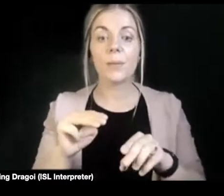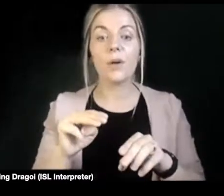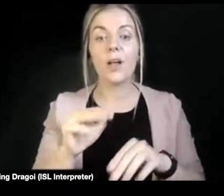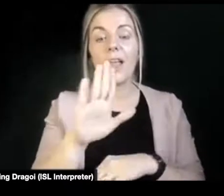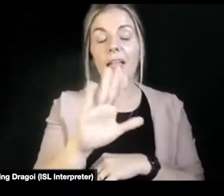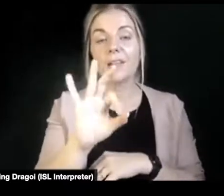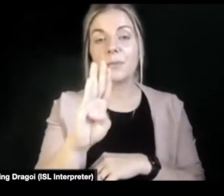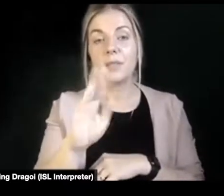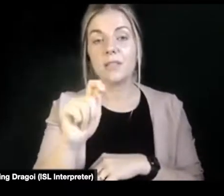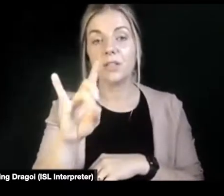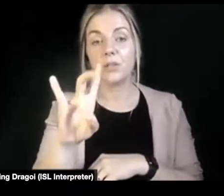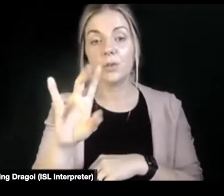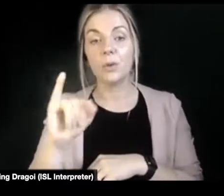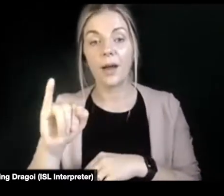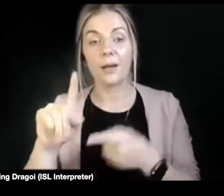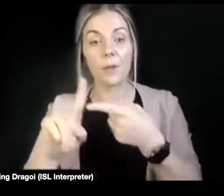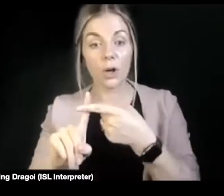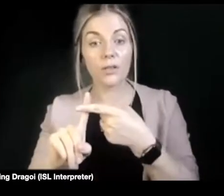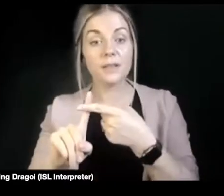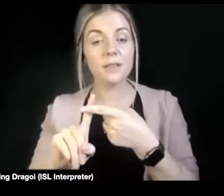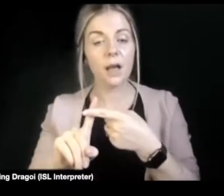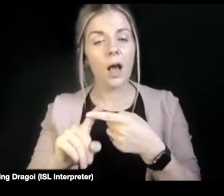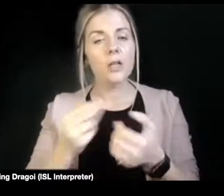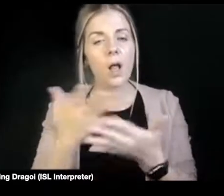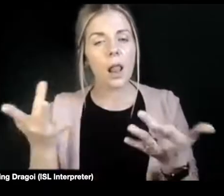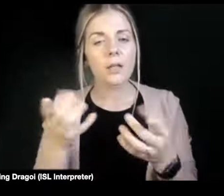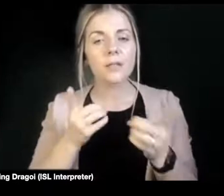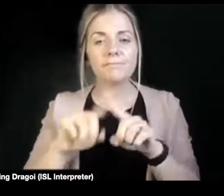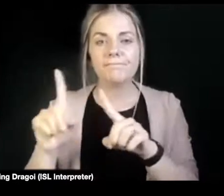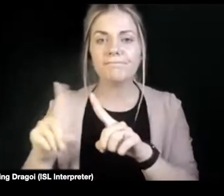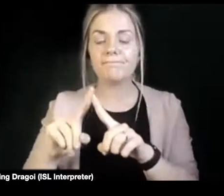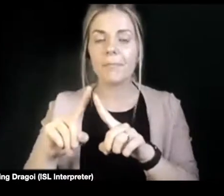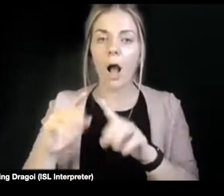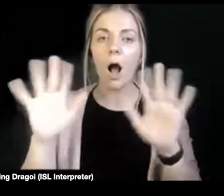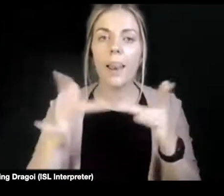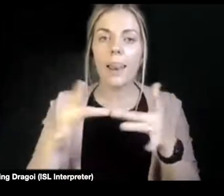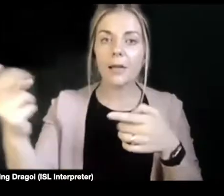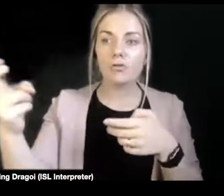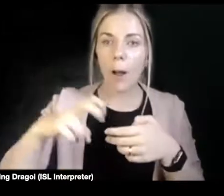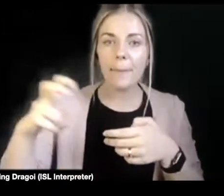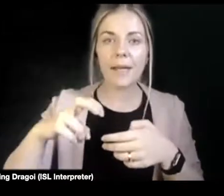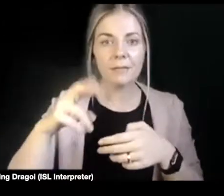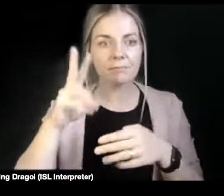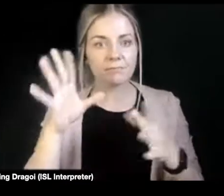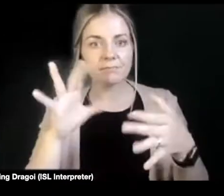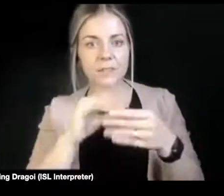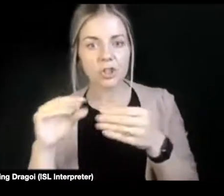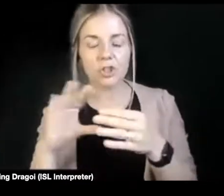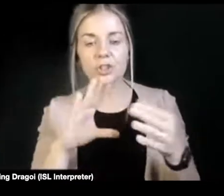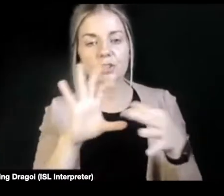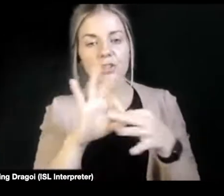mainly runs online drop-ins, some forums looking at sex and sexuality, as well as disability justice.